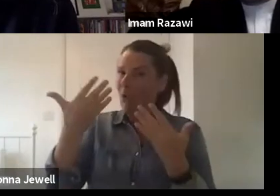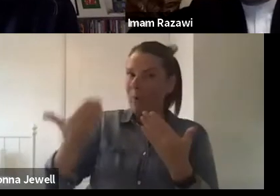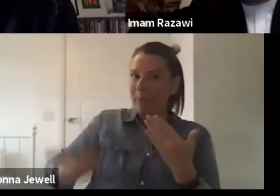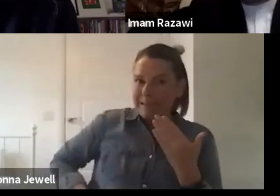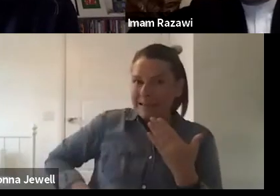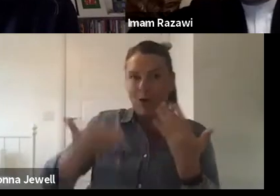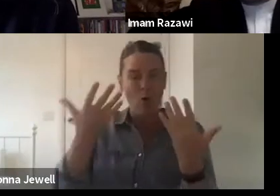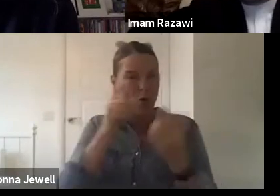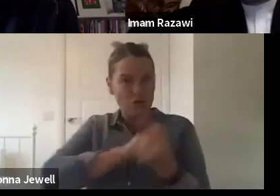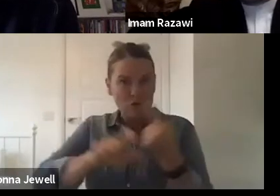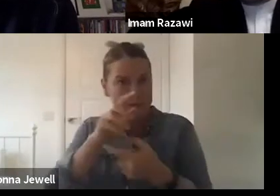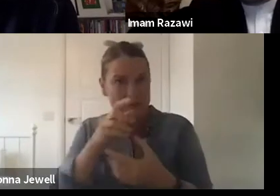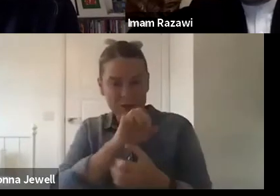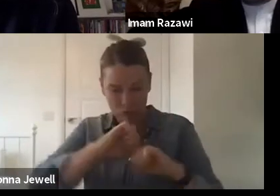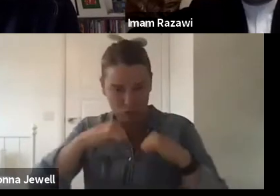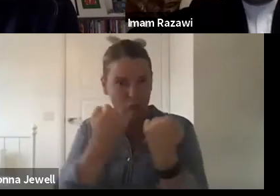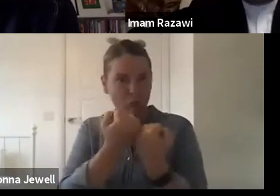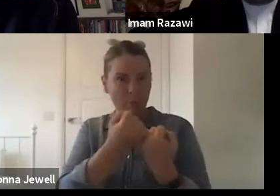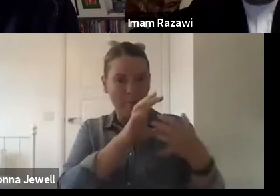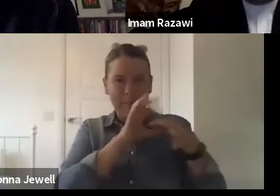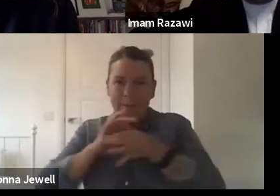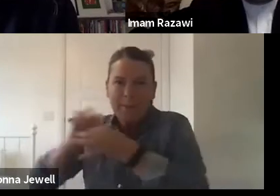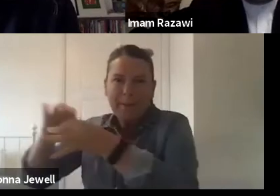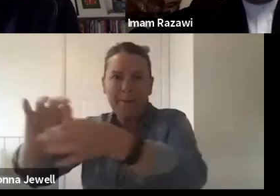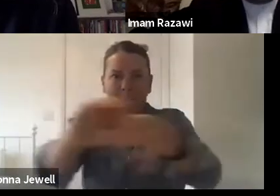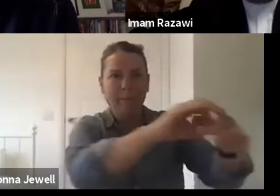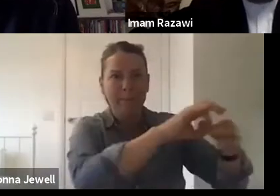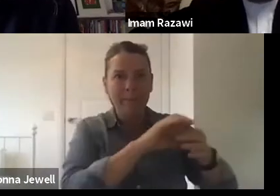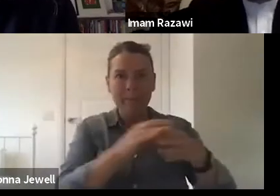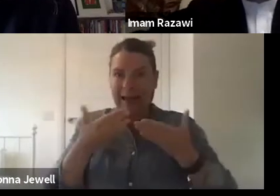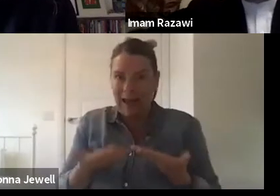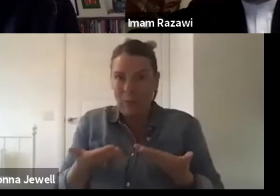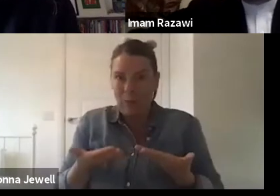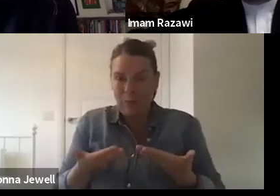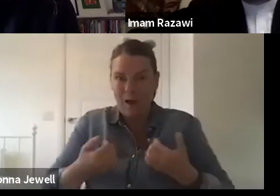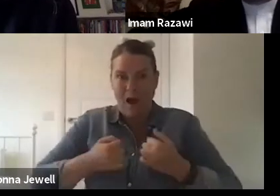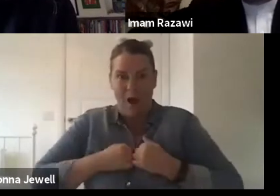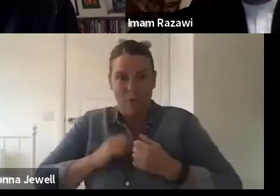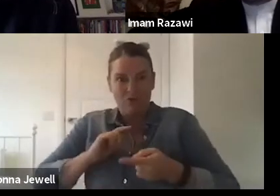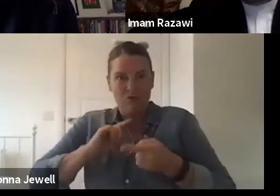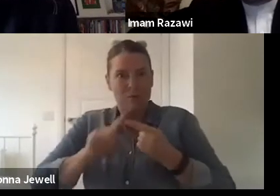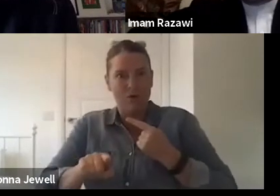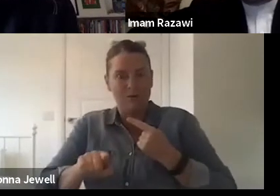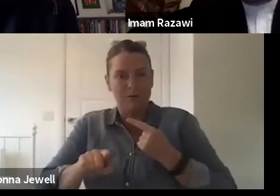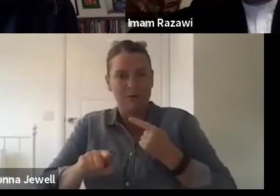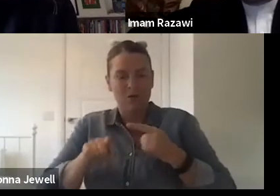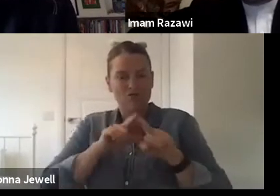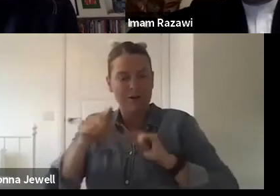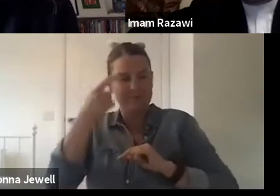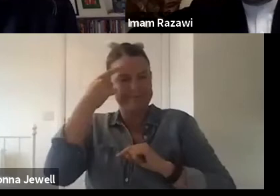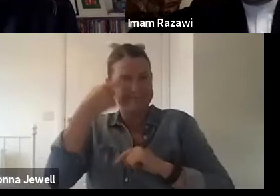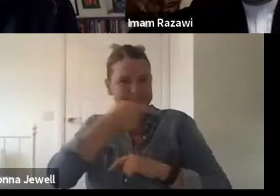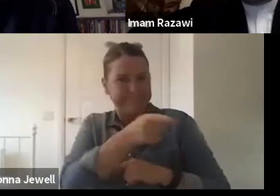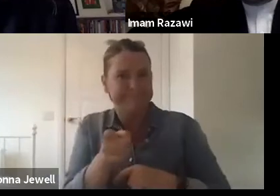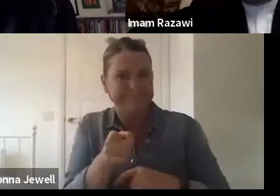groups. I think that sense of co-creating our response has been really important. It's no longer a